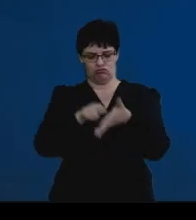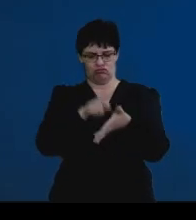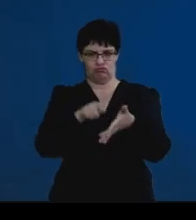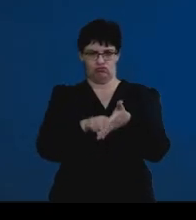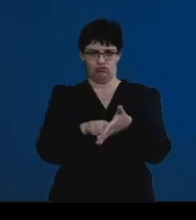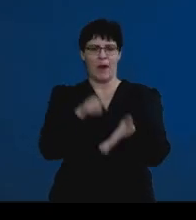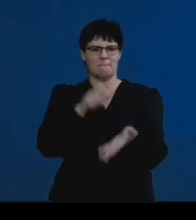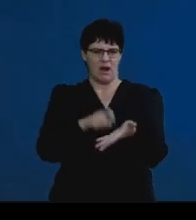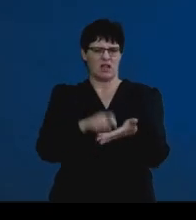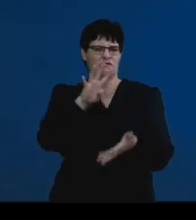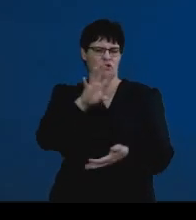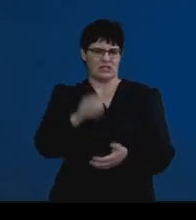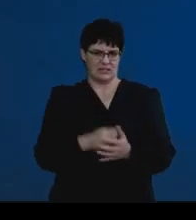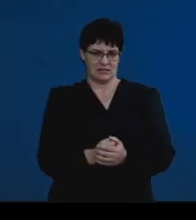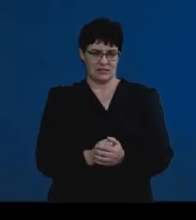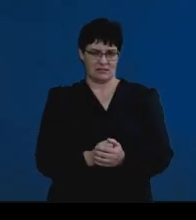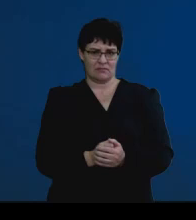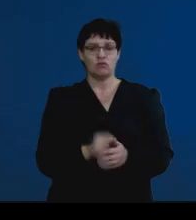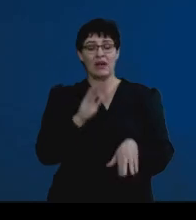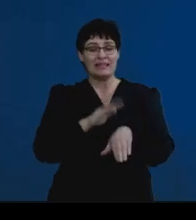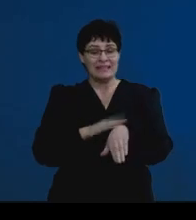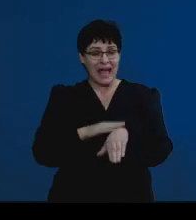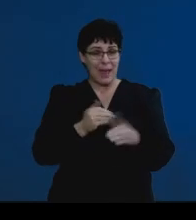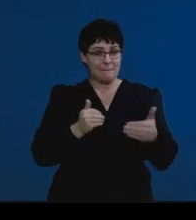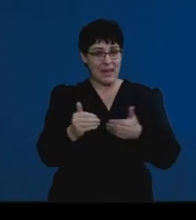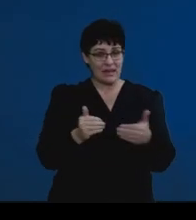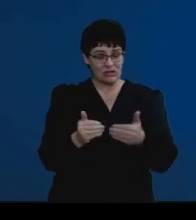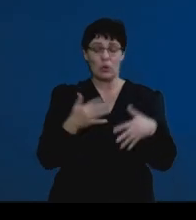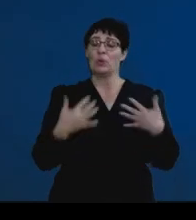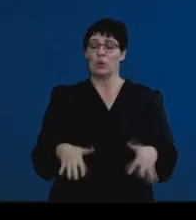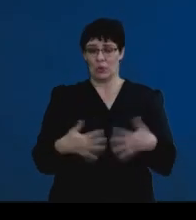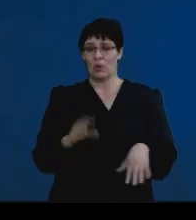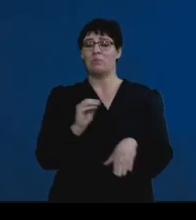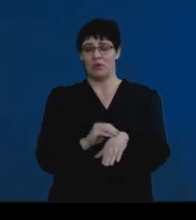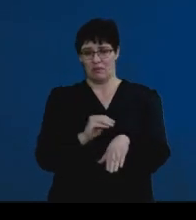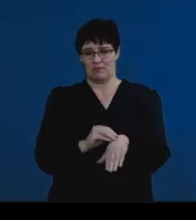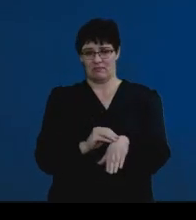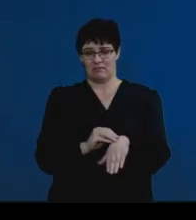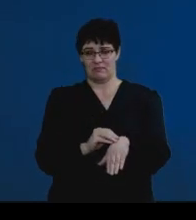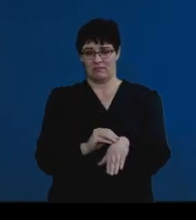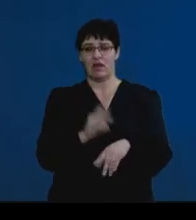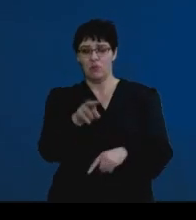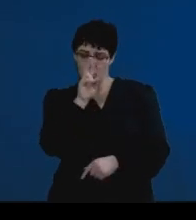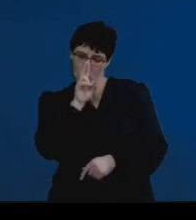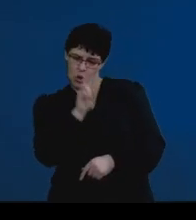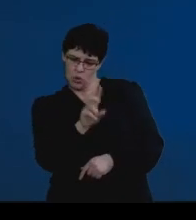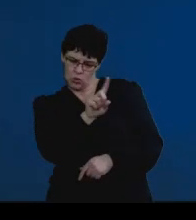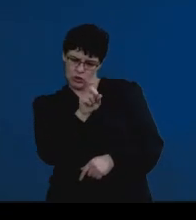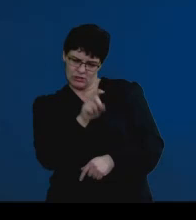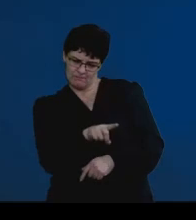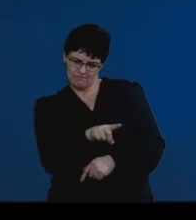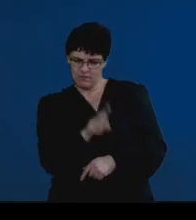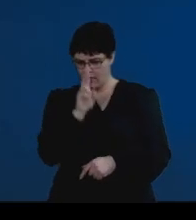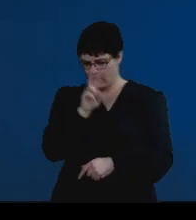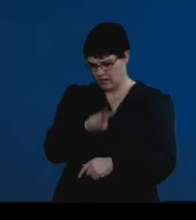often learners struggle with managing the time. And in an exam, I would urge you to look at the question and to look at the